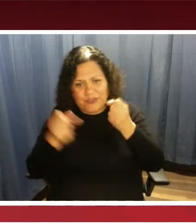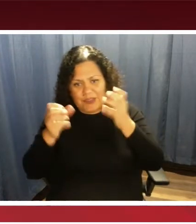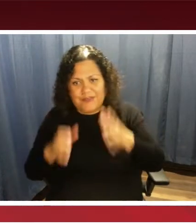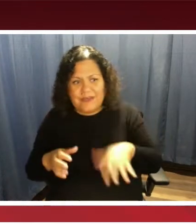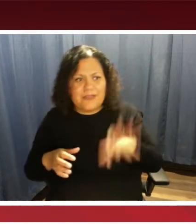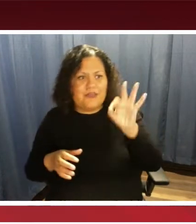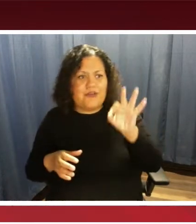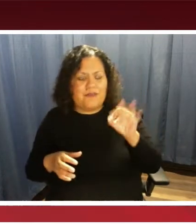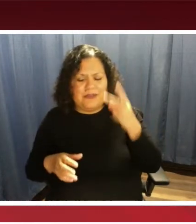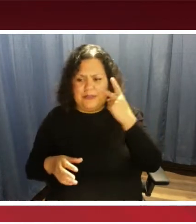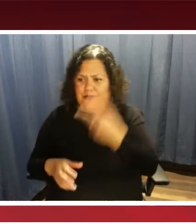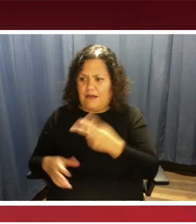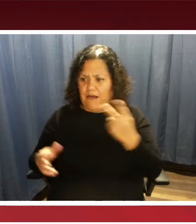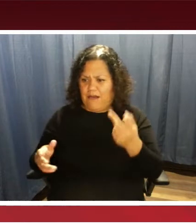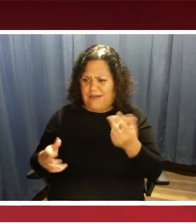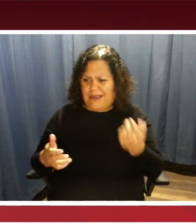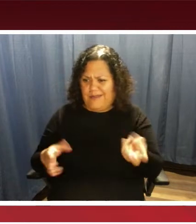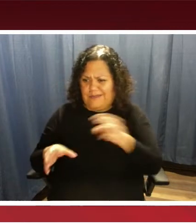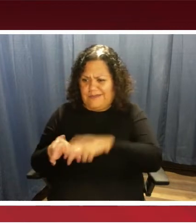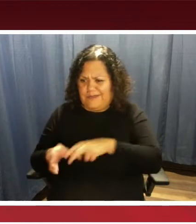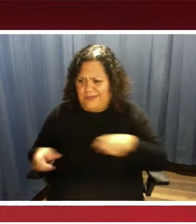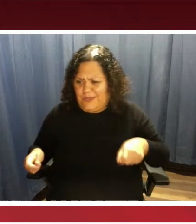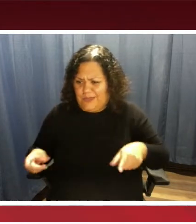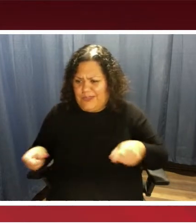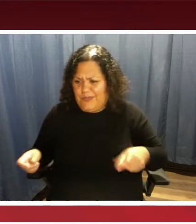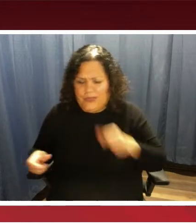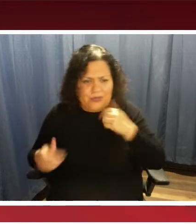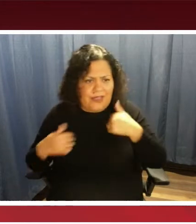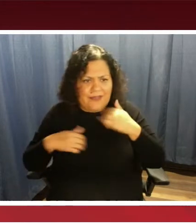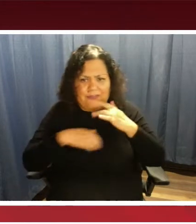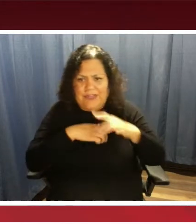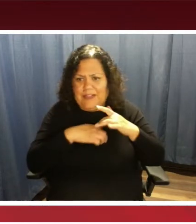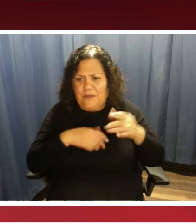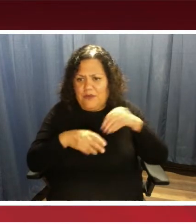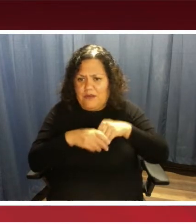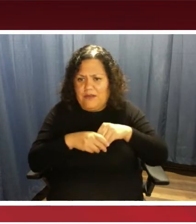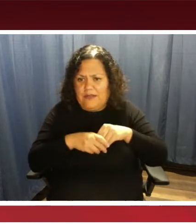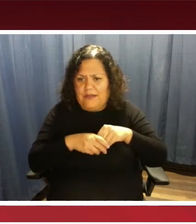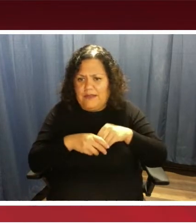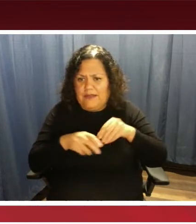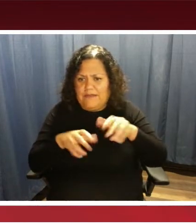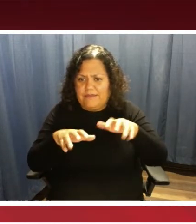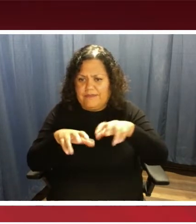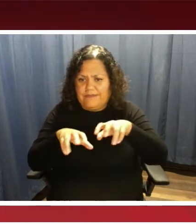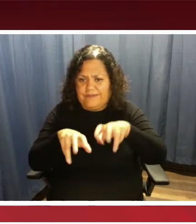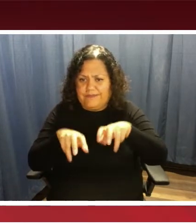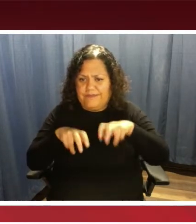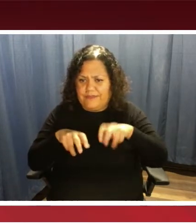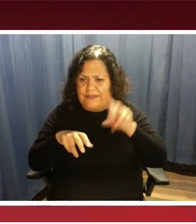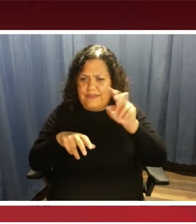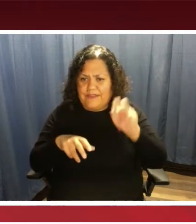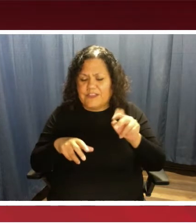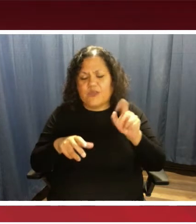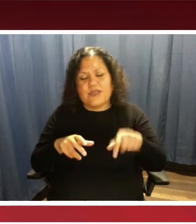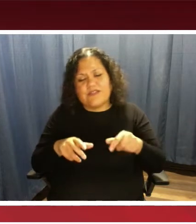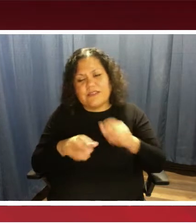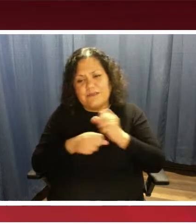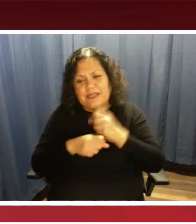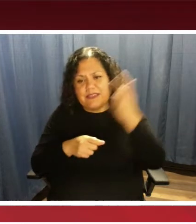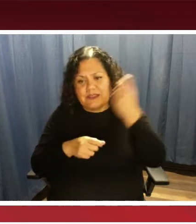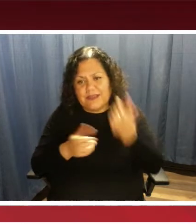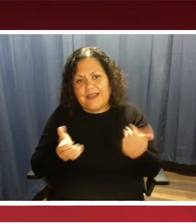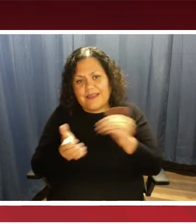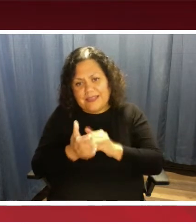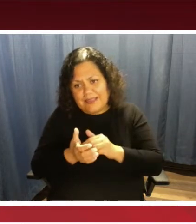see that you're in a wheelchair, and they don't have a wheelchair slot available. So that's why we have to redo a subscription if somebody changes their